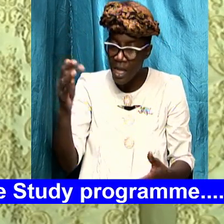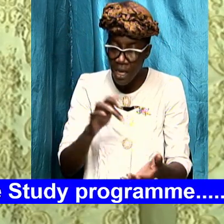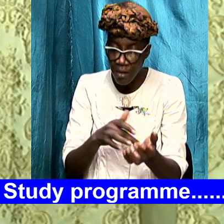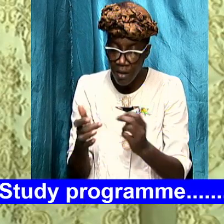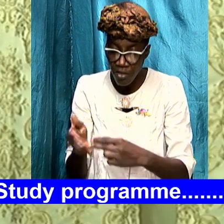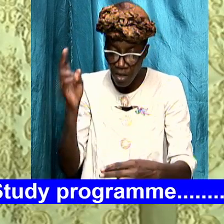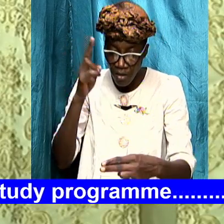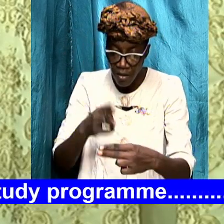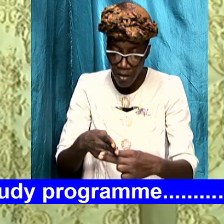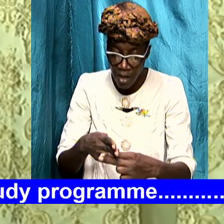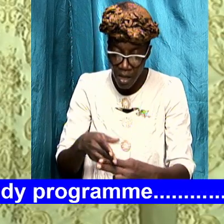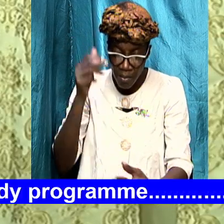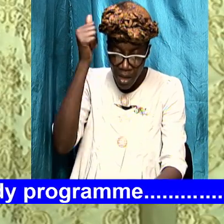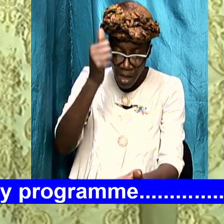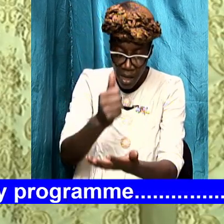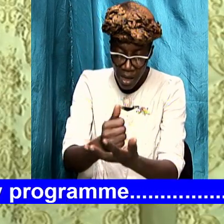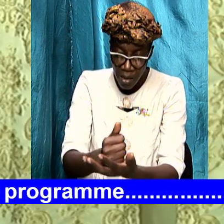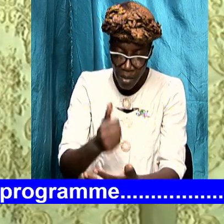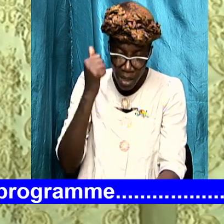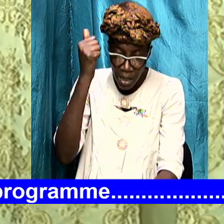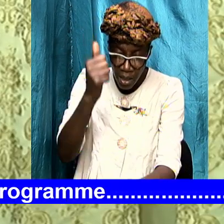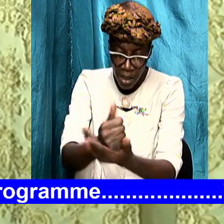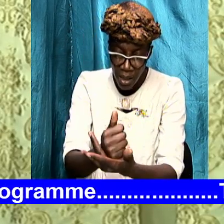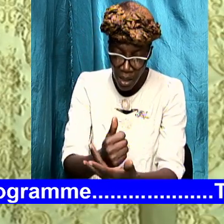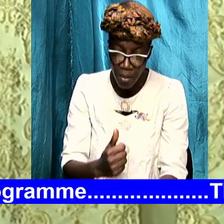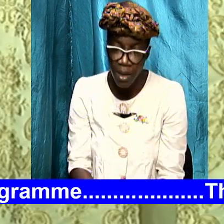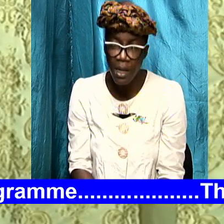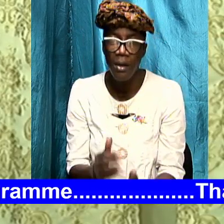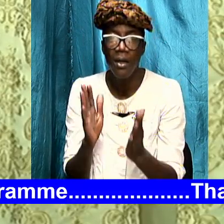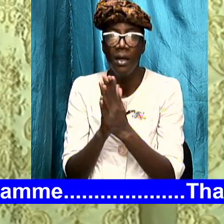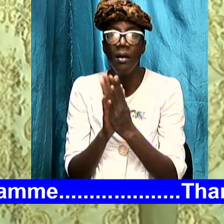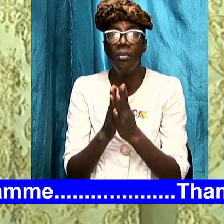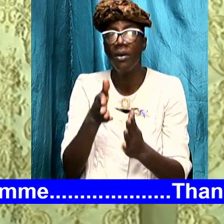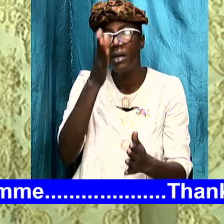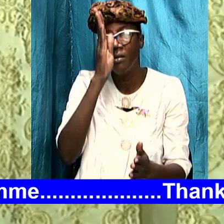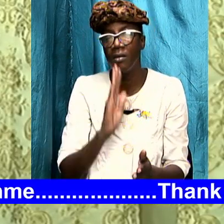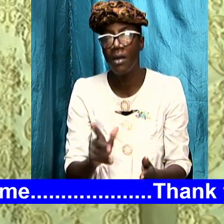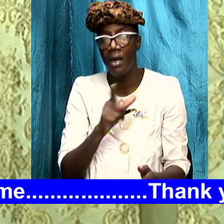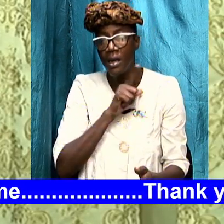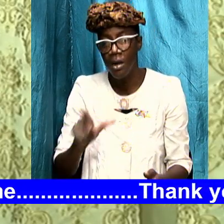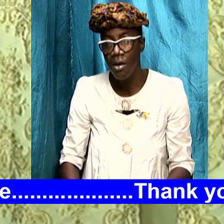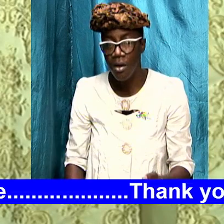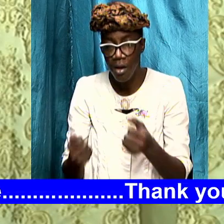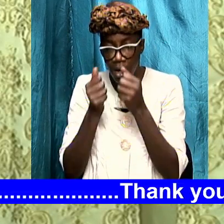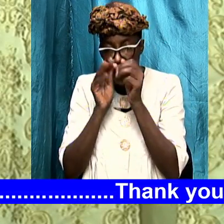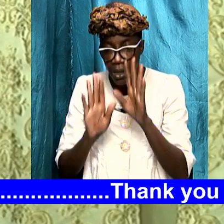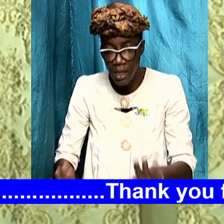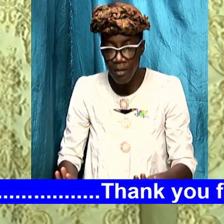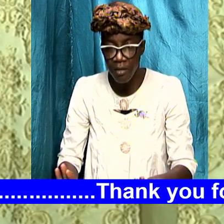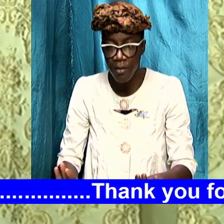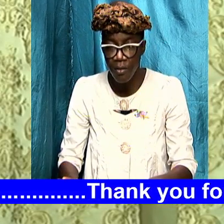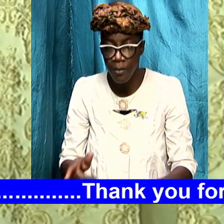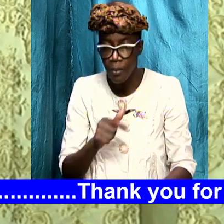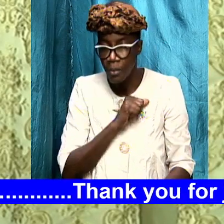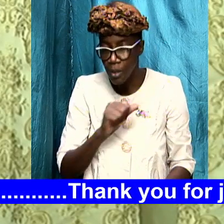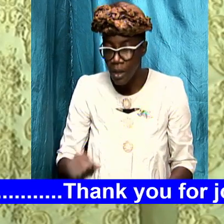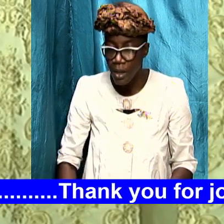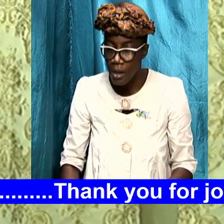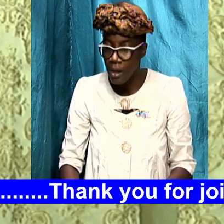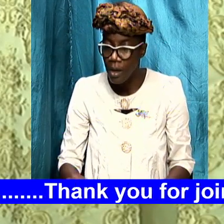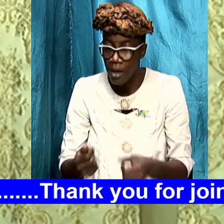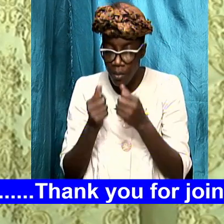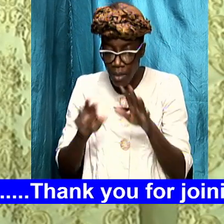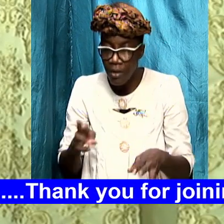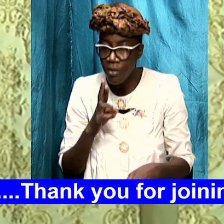Amen Amen Amen Praise God the Lord bless you the Lord bless you real good